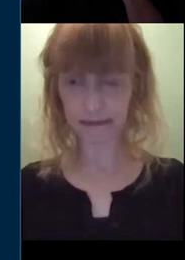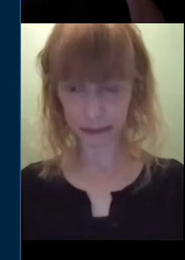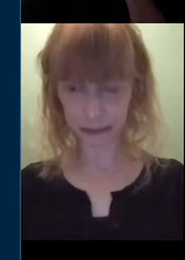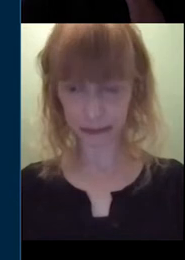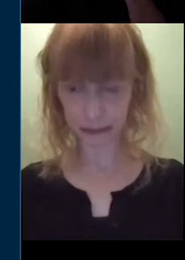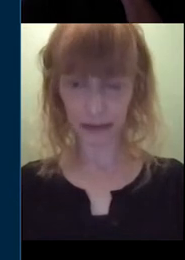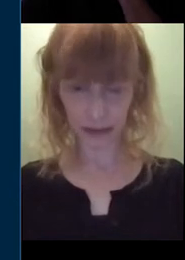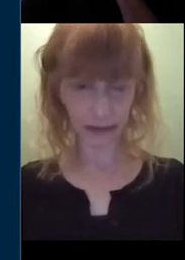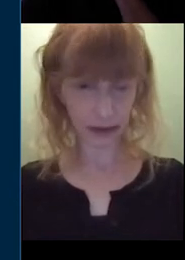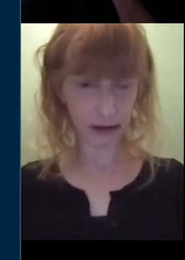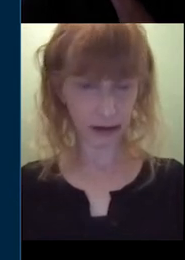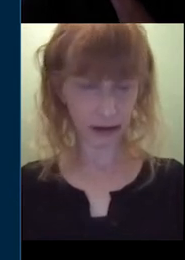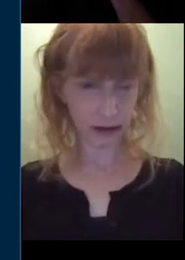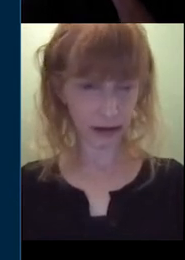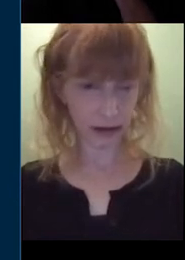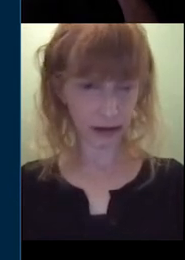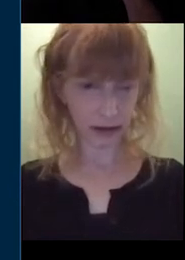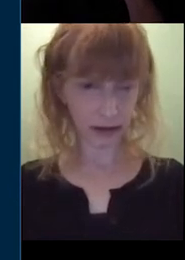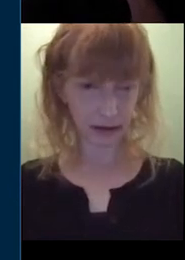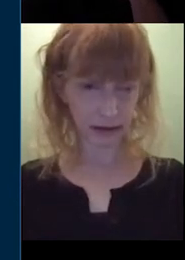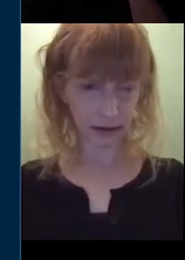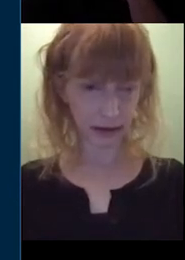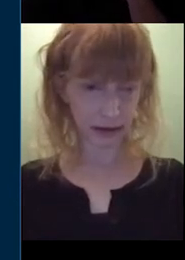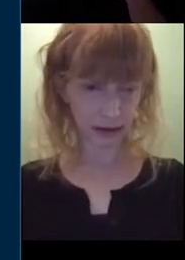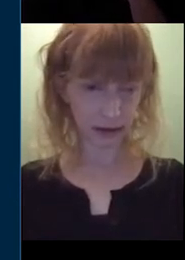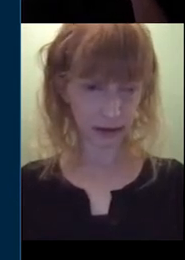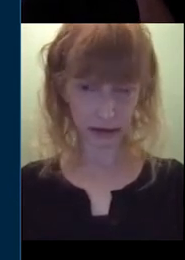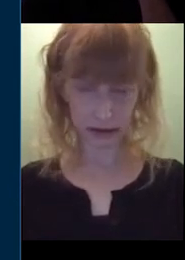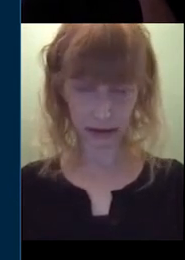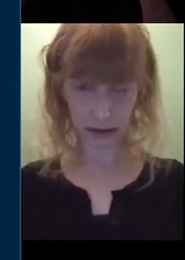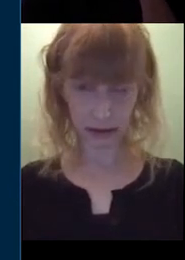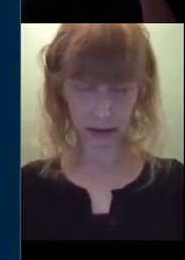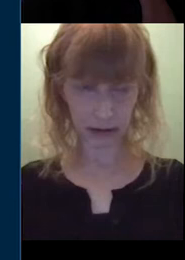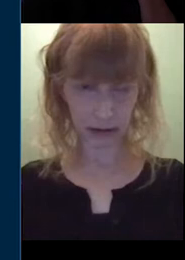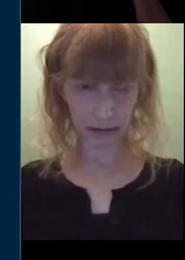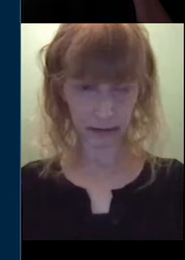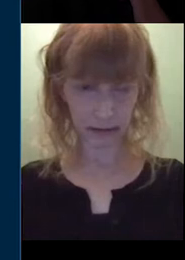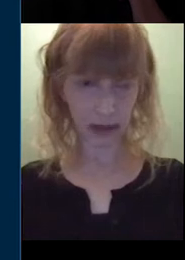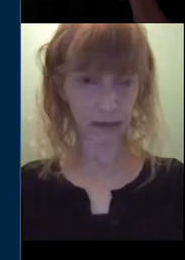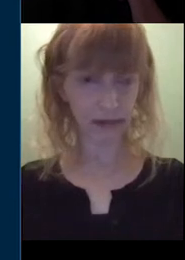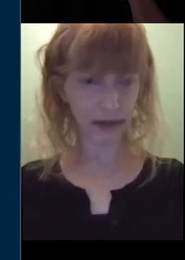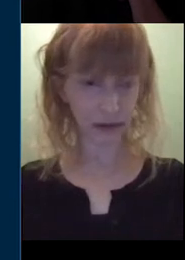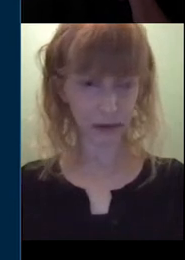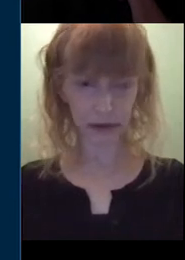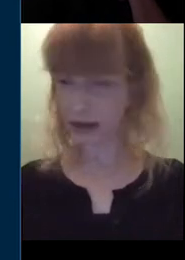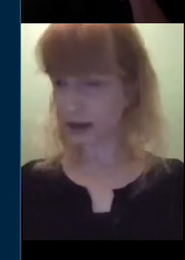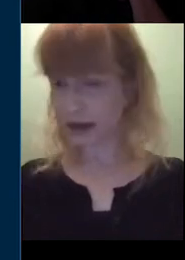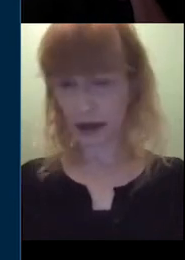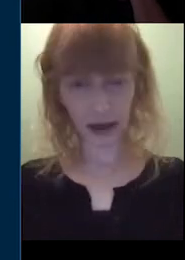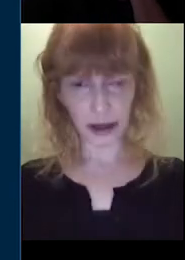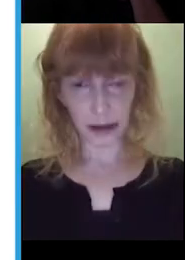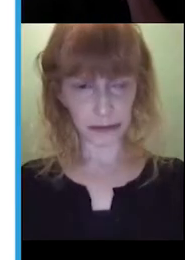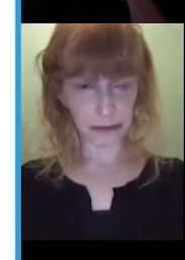you want to ask something or make a comment, and we'll see that and invite you to speak. Okay,